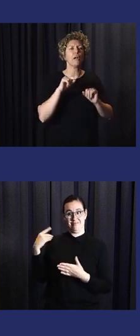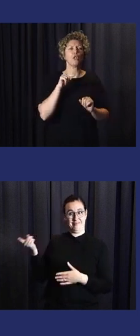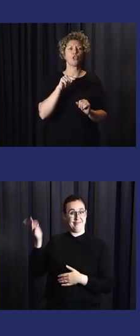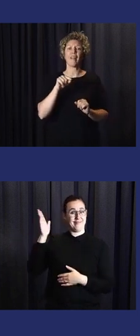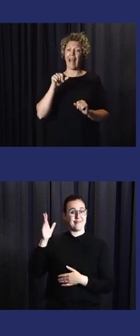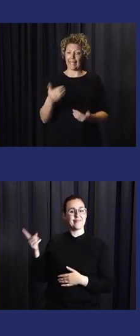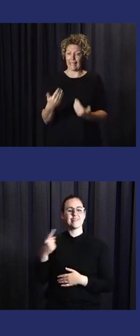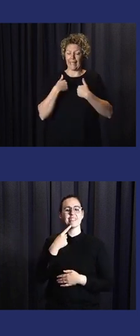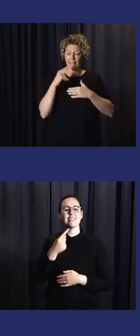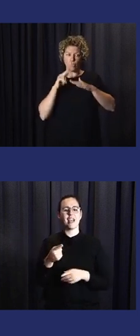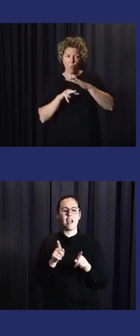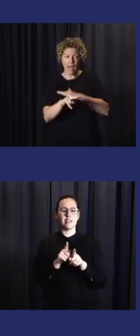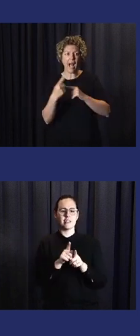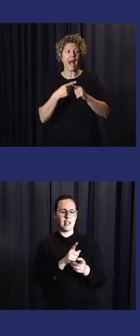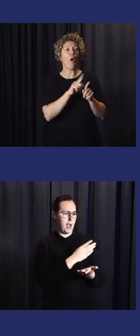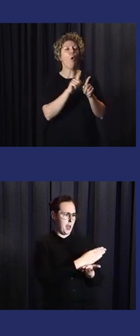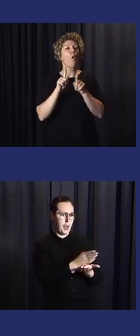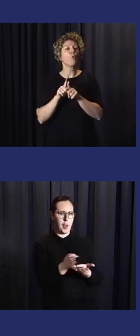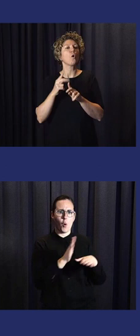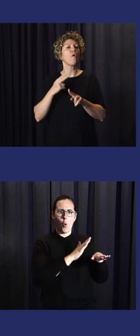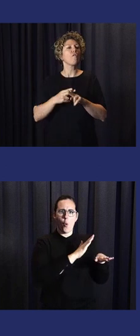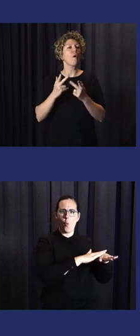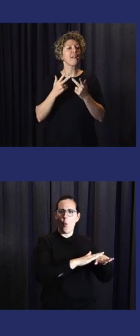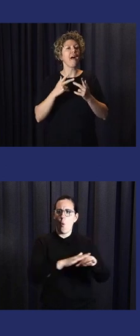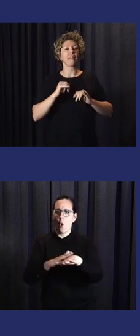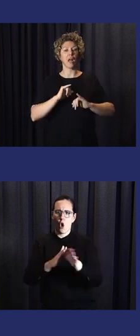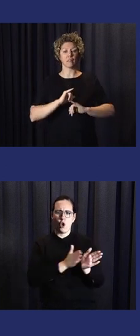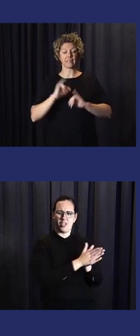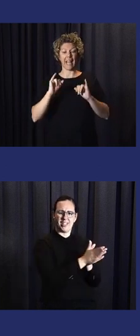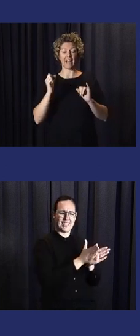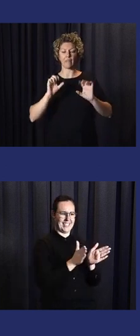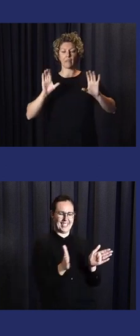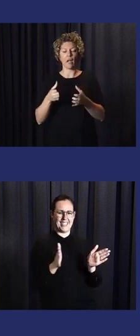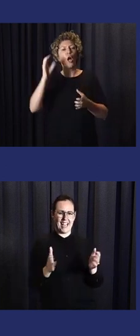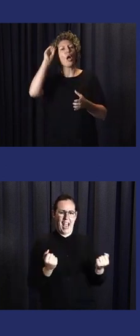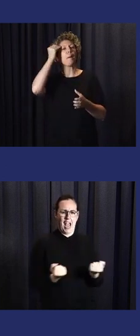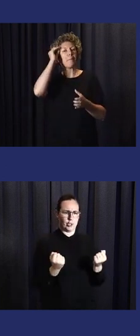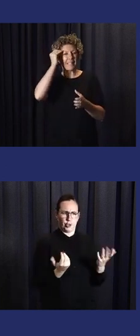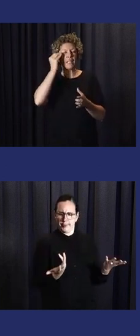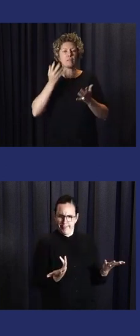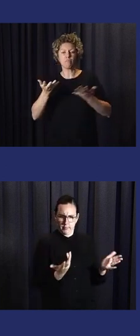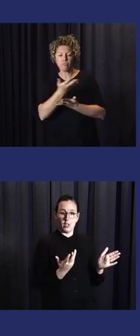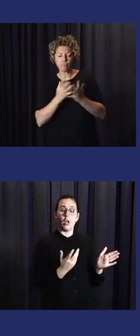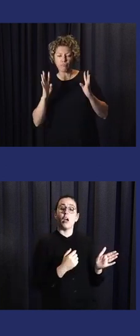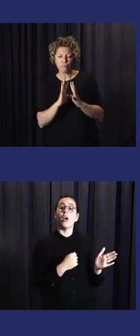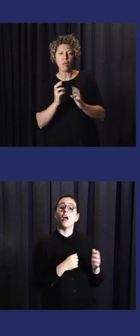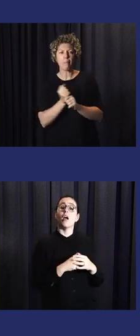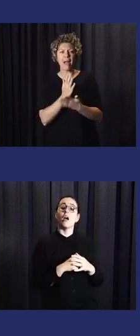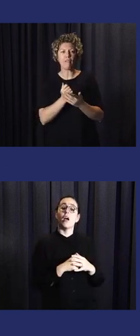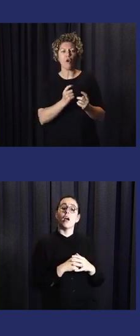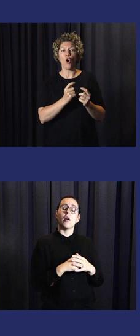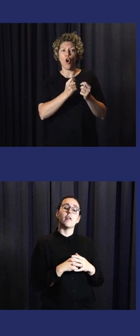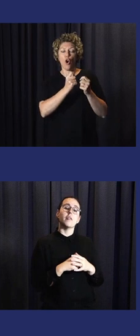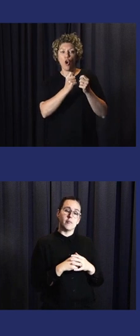multi-hazard early warning systems. So I think it should be impact-based forecast. And another also active